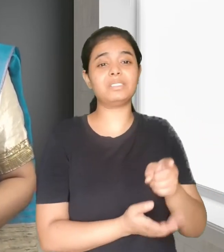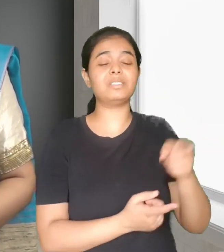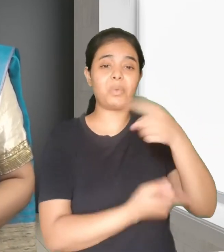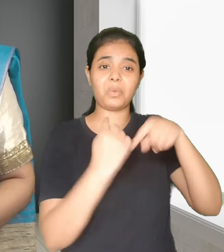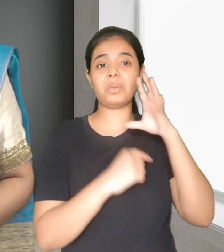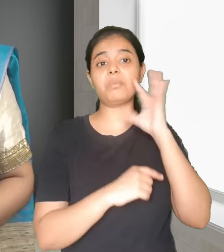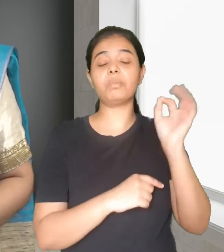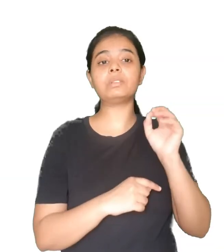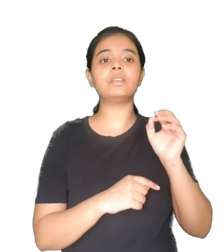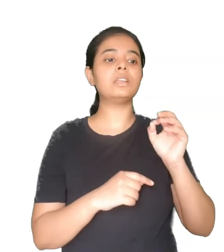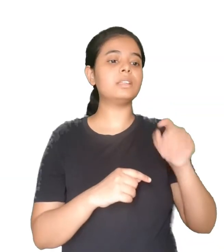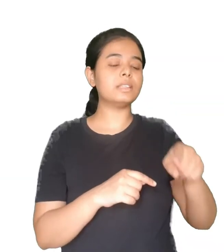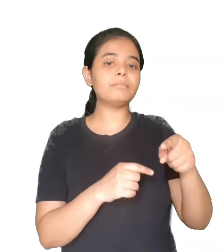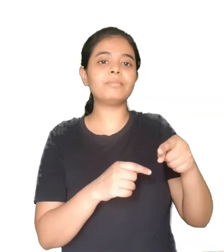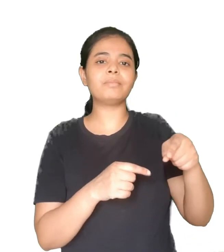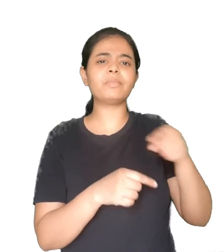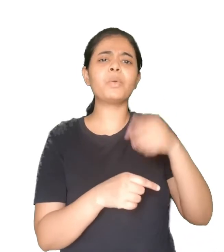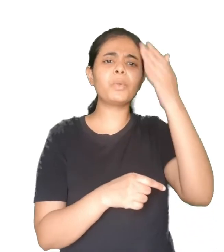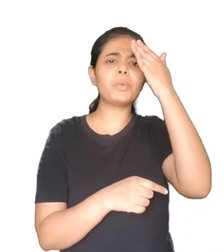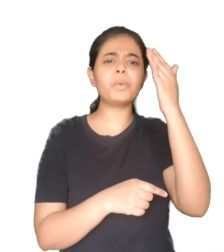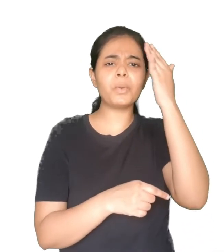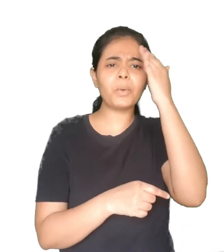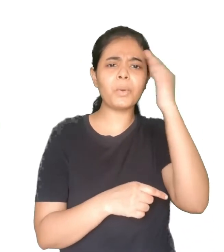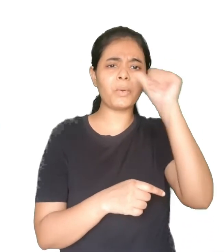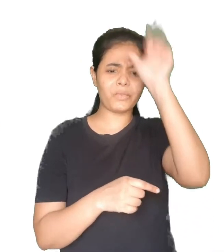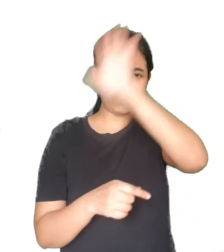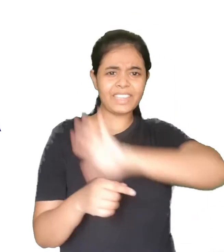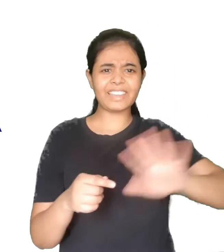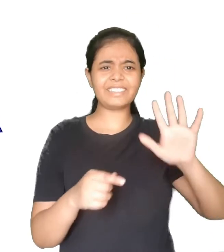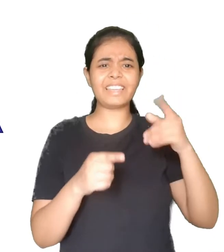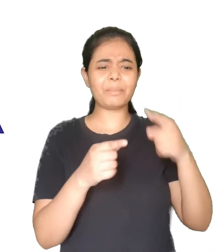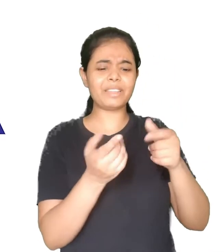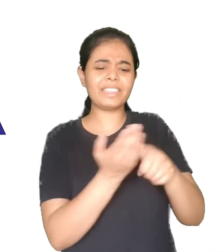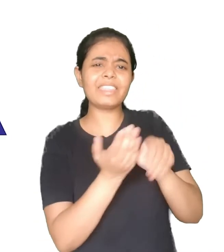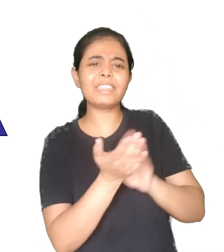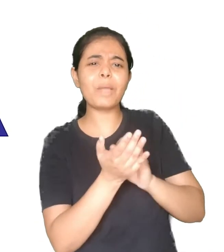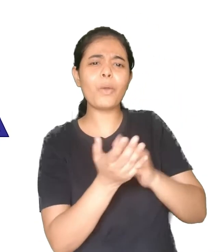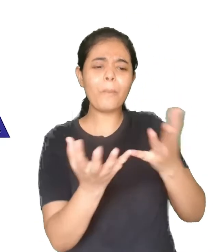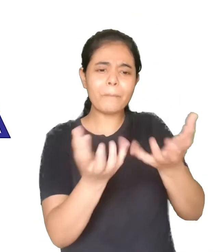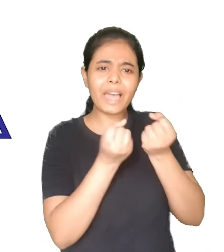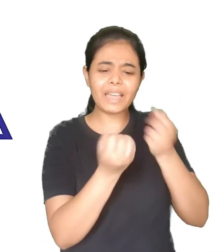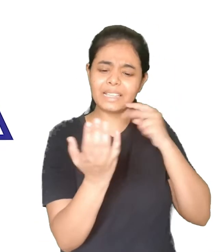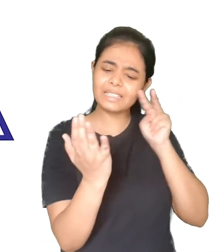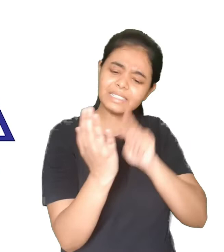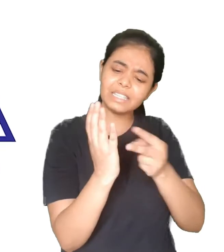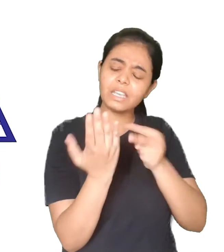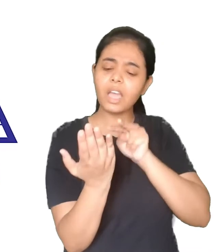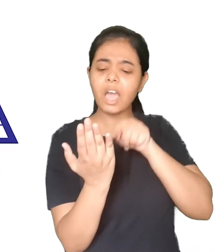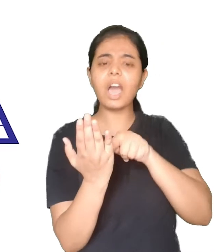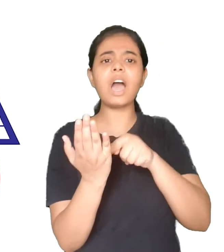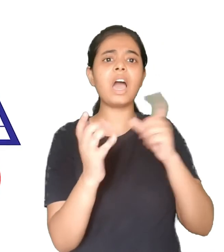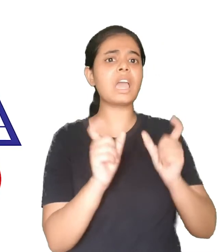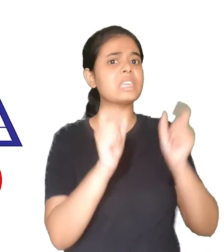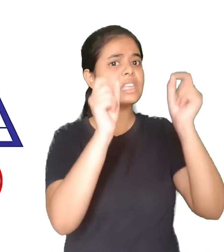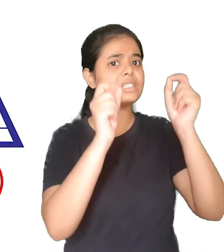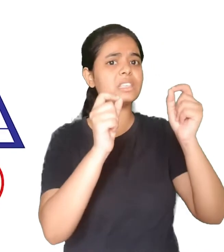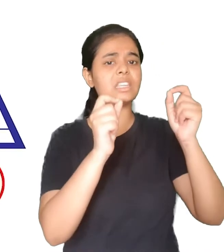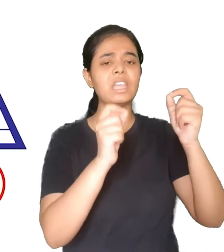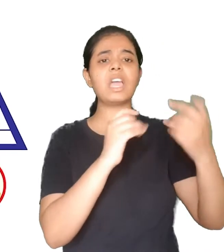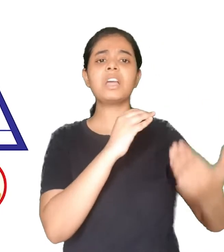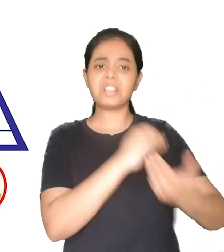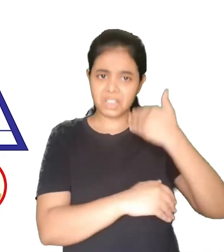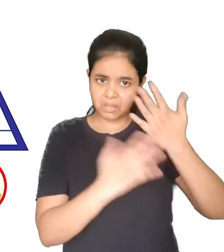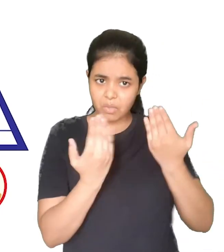and alcohol. The Indian dietary guidelines also say abstain from alcohol and say